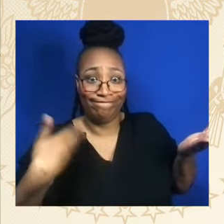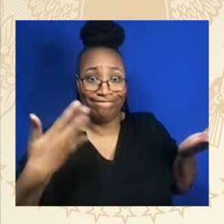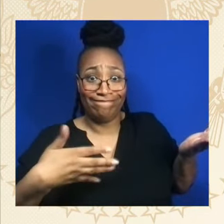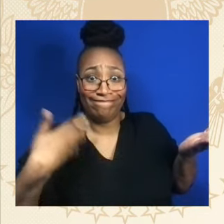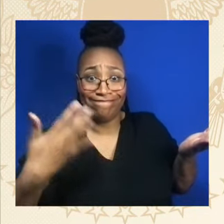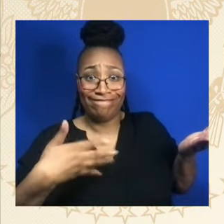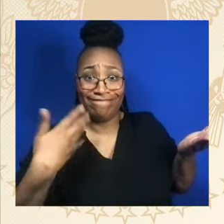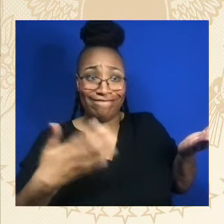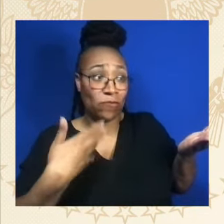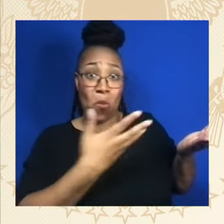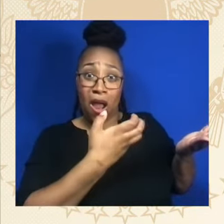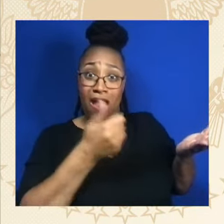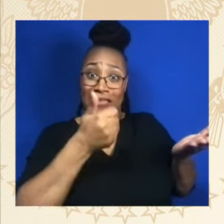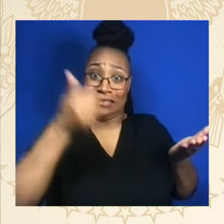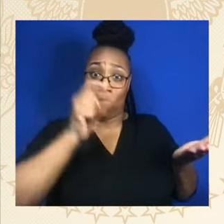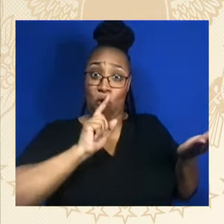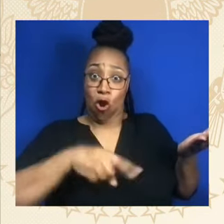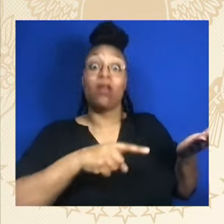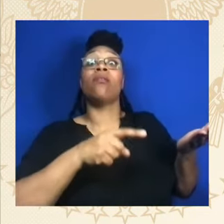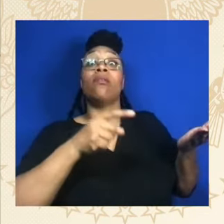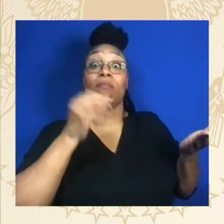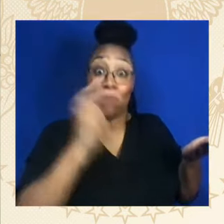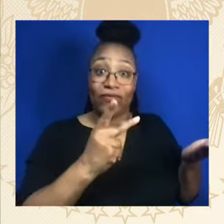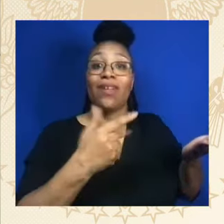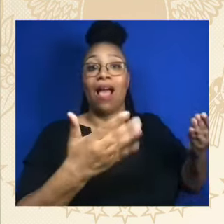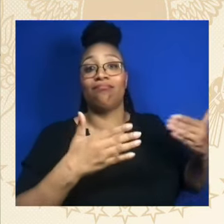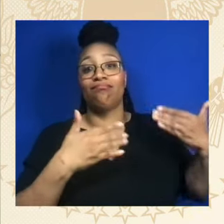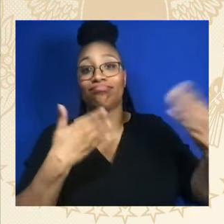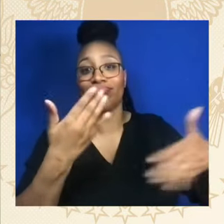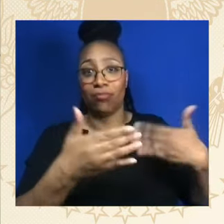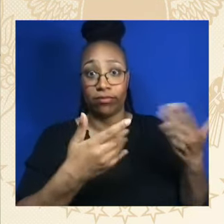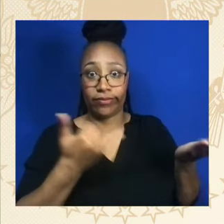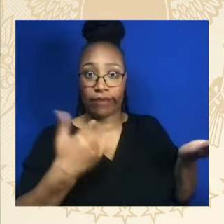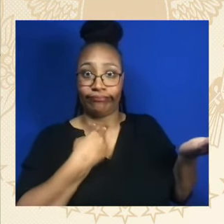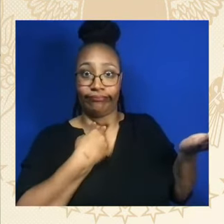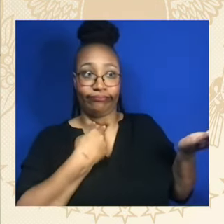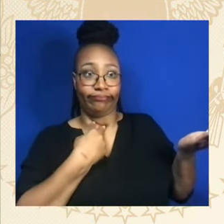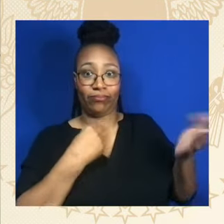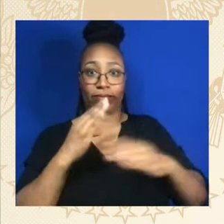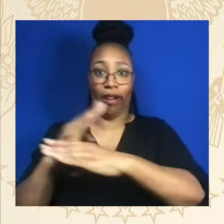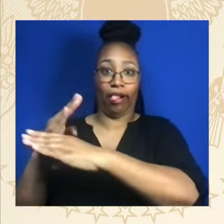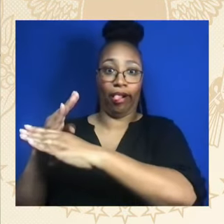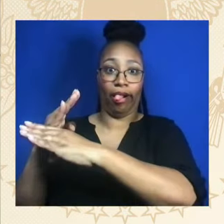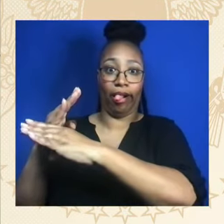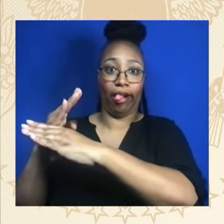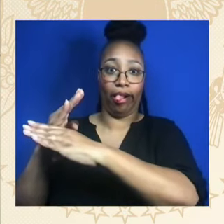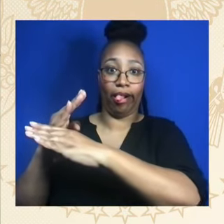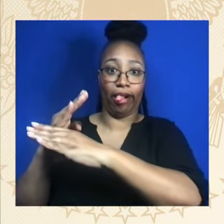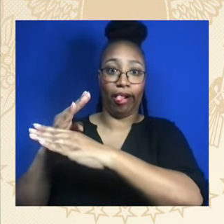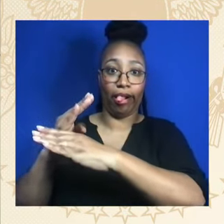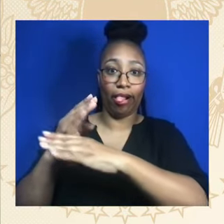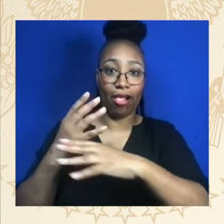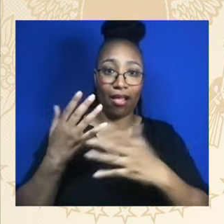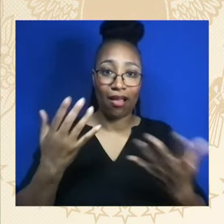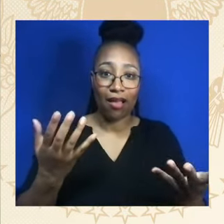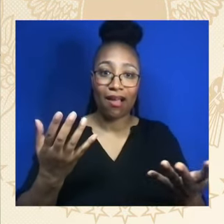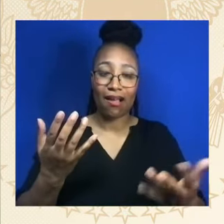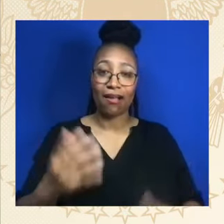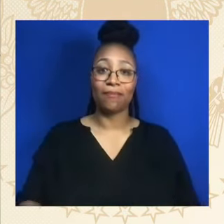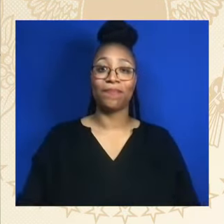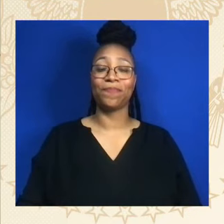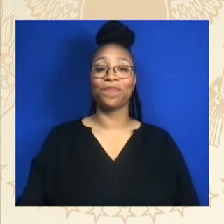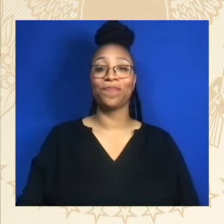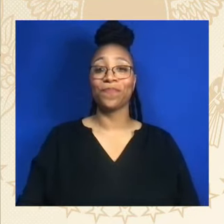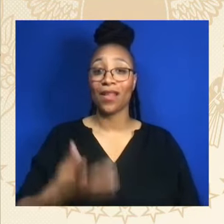millions of dollars in pandemic relief loans, forgiven, and many of in Congress, by the way, Republicans, who voted for tax cuts for